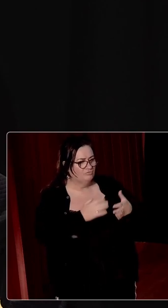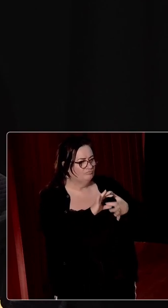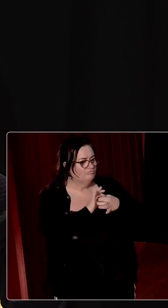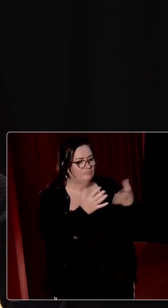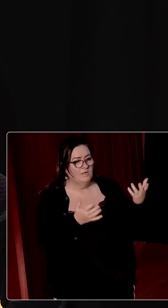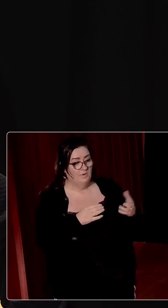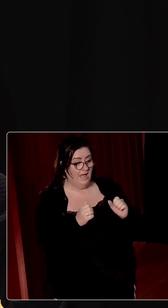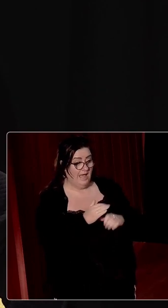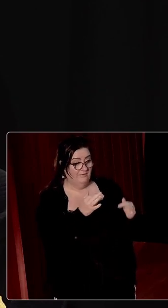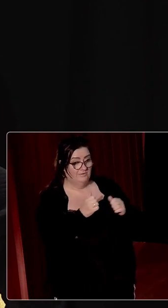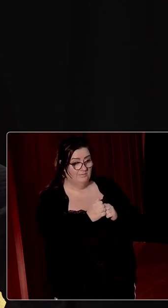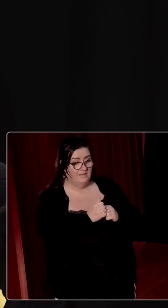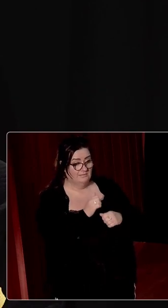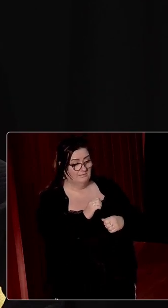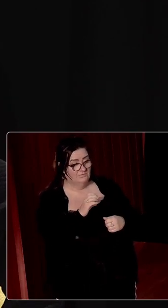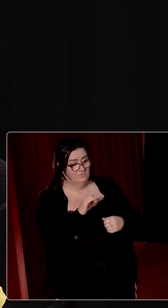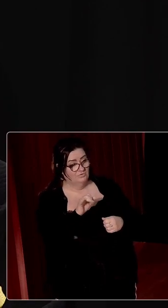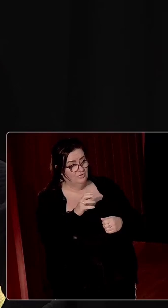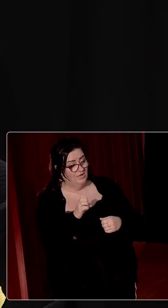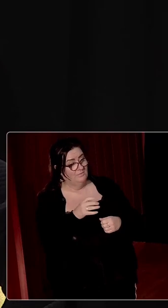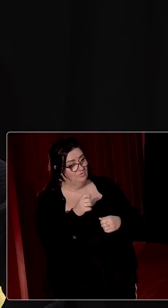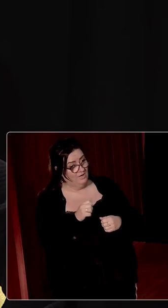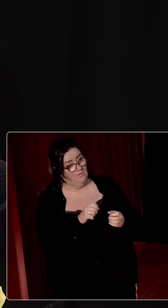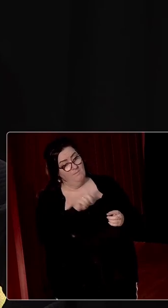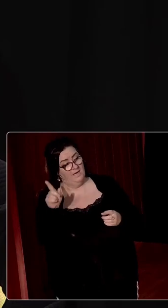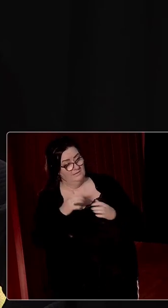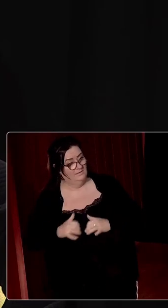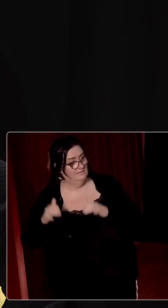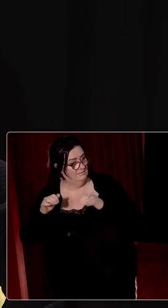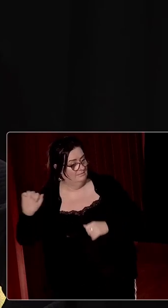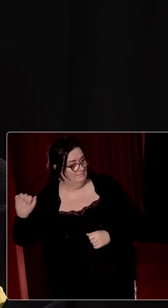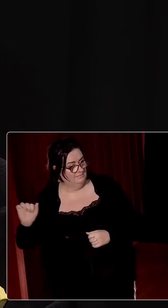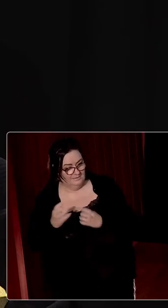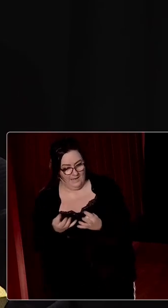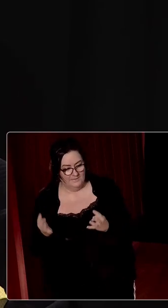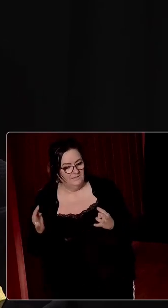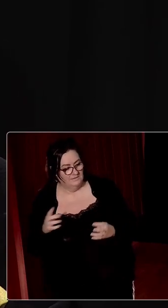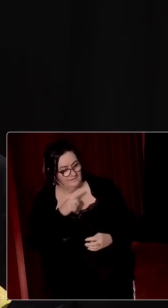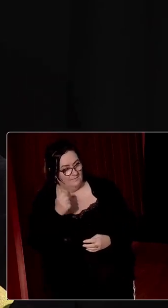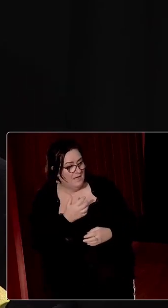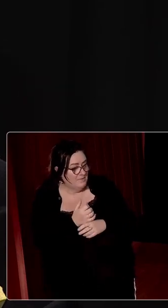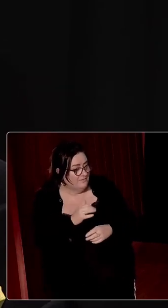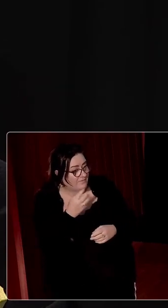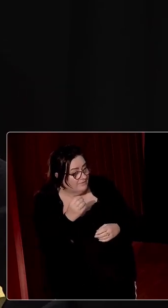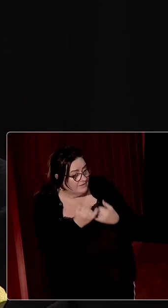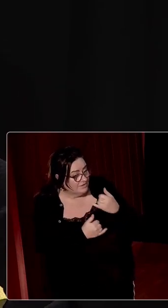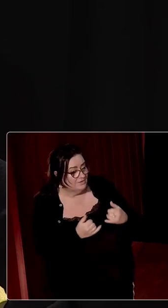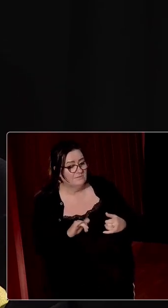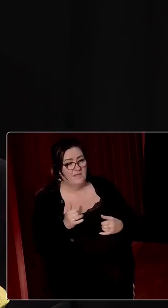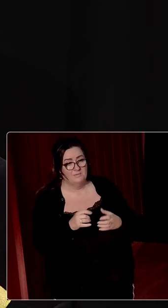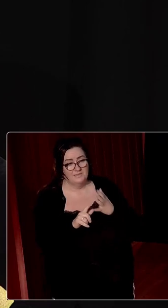after he met Collins in 1922, James Craig went back to his cabinet and said, perhaps in 50 years, perhaps in